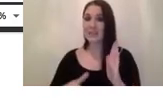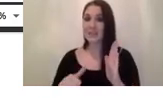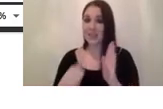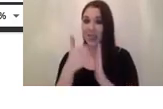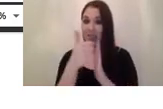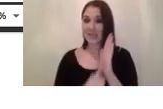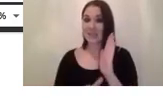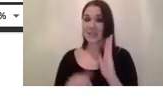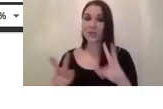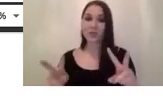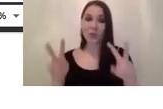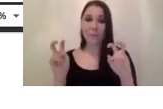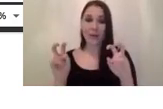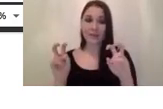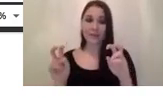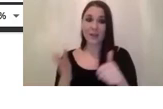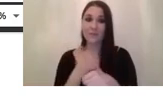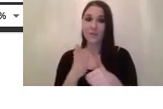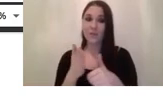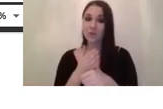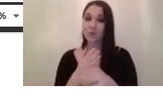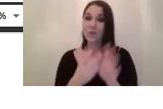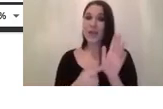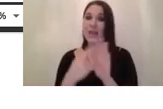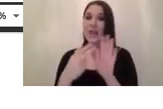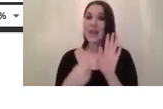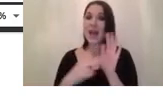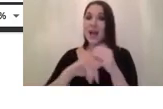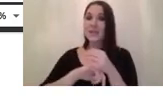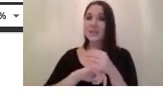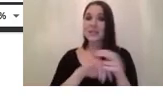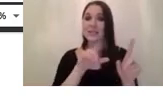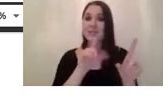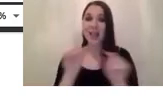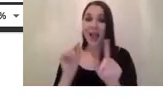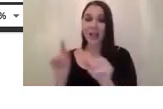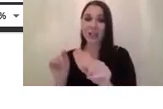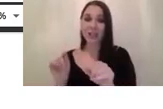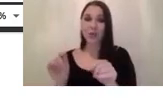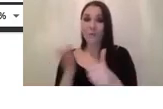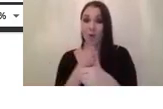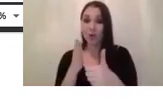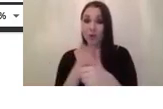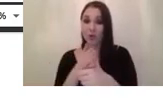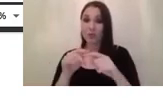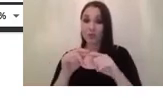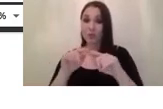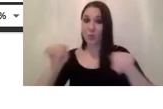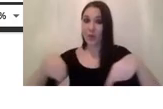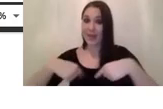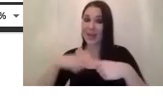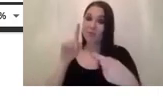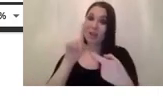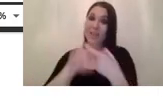selection so first of all um we know that you rely on your computer vision uh algorithm machinery